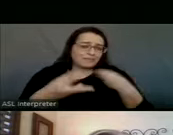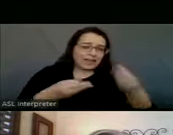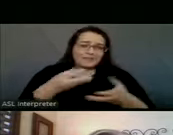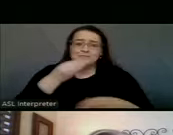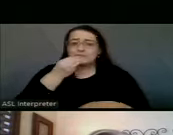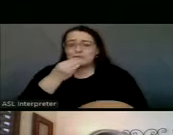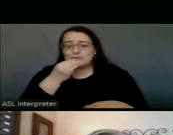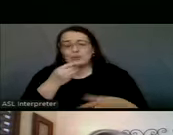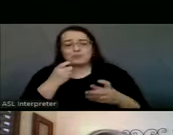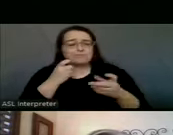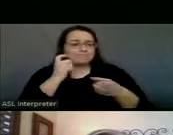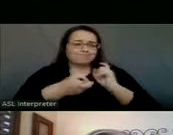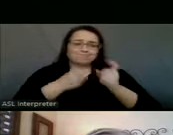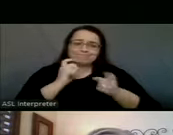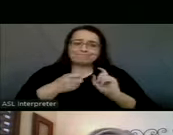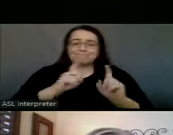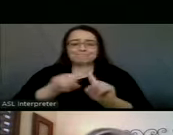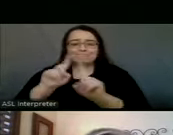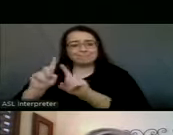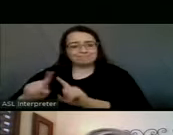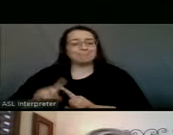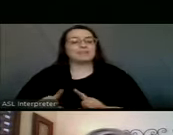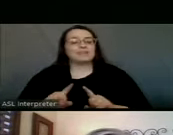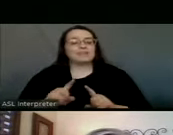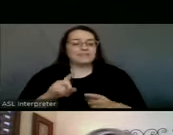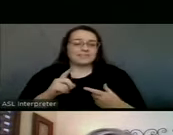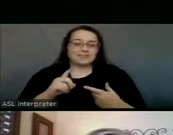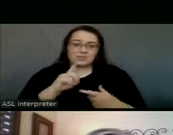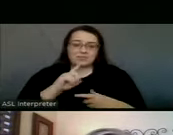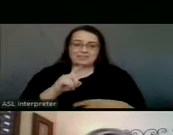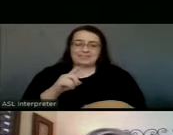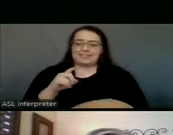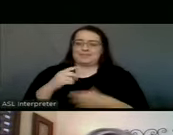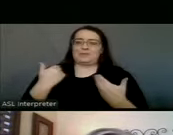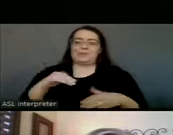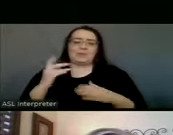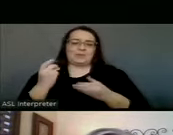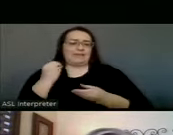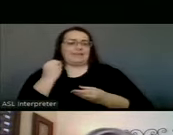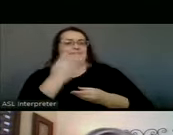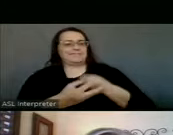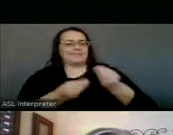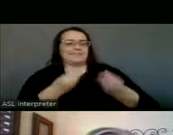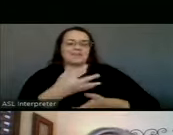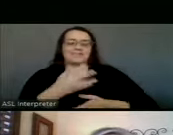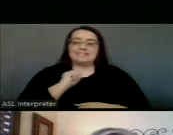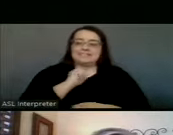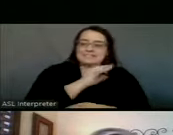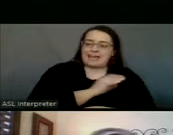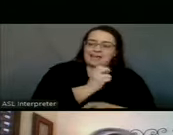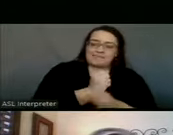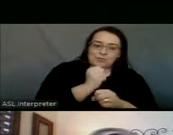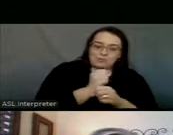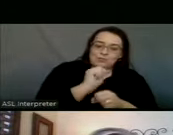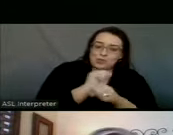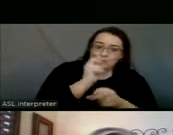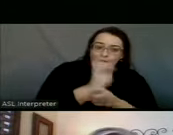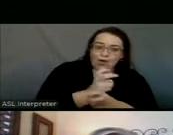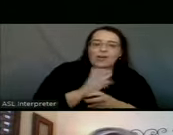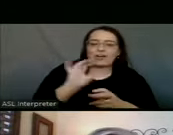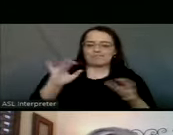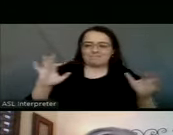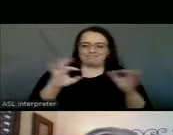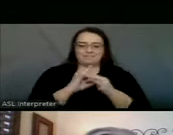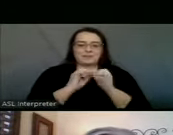between the generosity of our community and the hard-working dedication of our city staff. That's what makes our Amarillo Clinic so successful